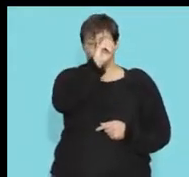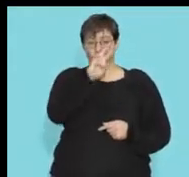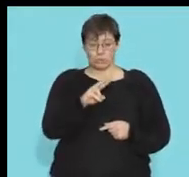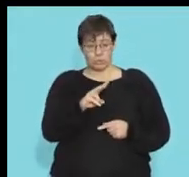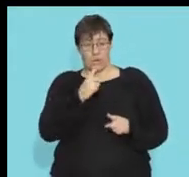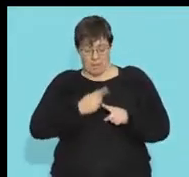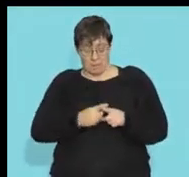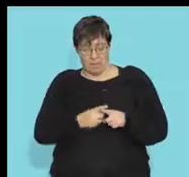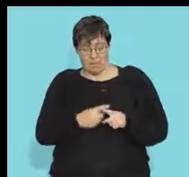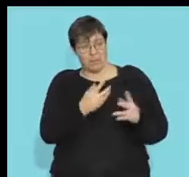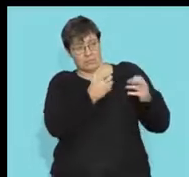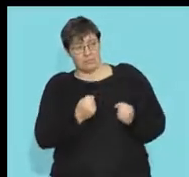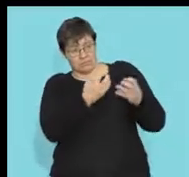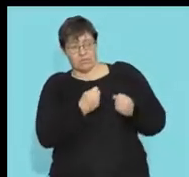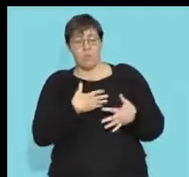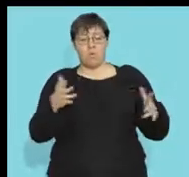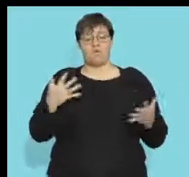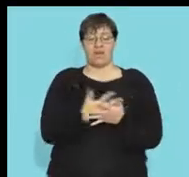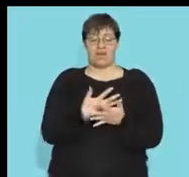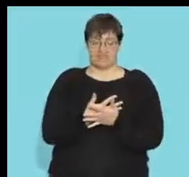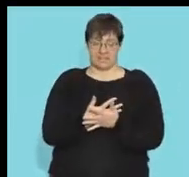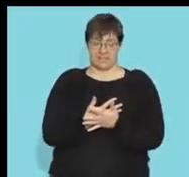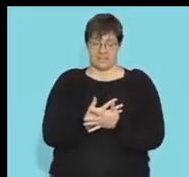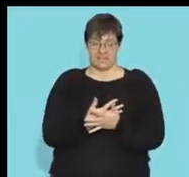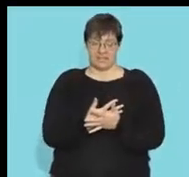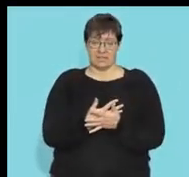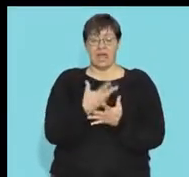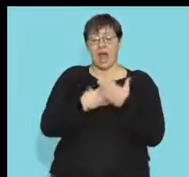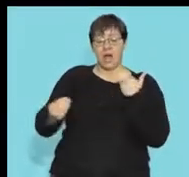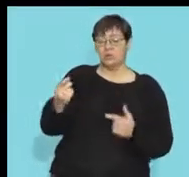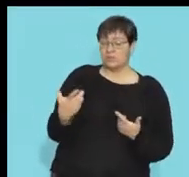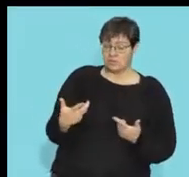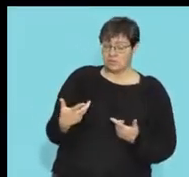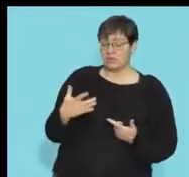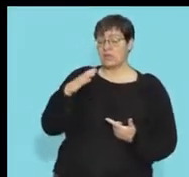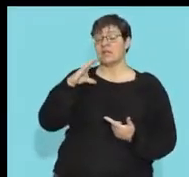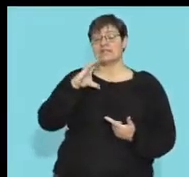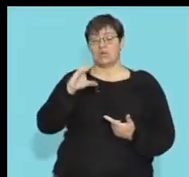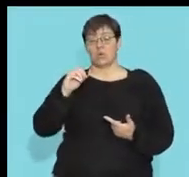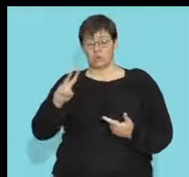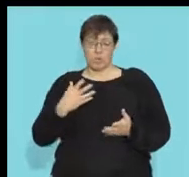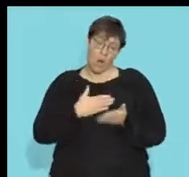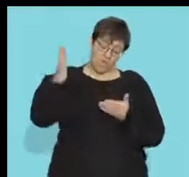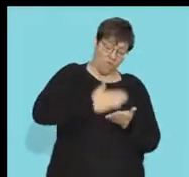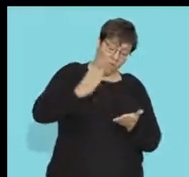get oxygen into my body quicker and what am i going to get out i want to get the carbon dioxide